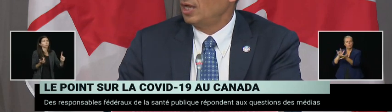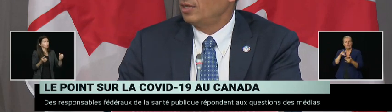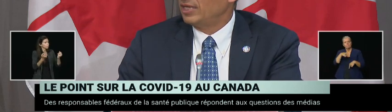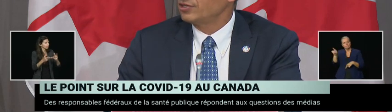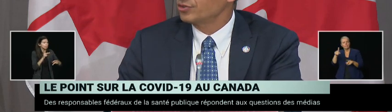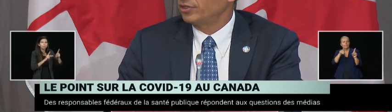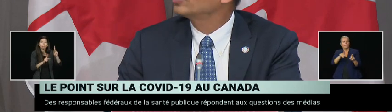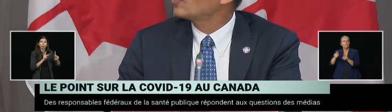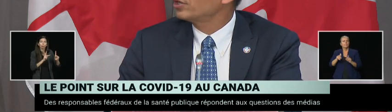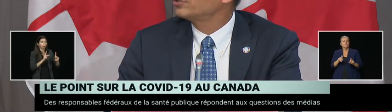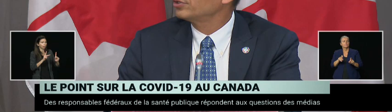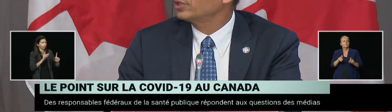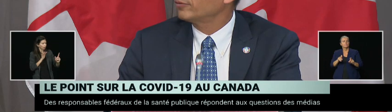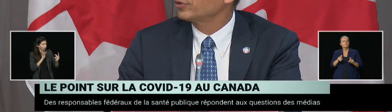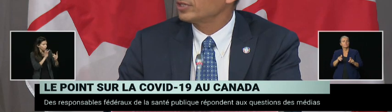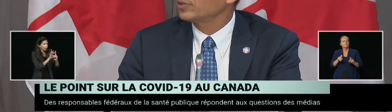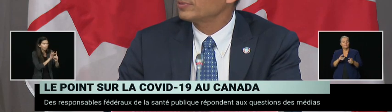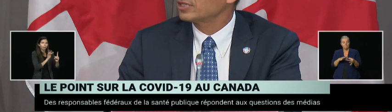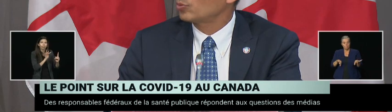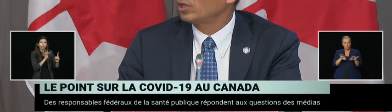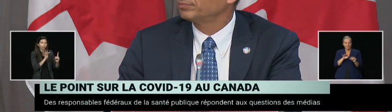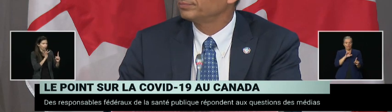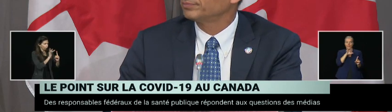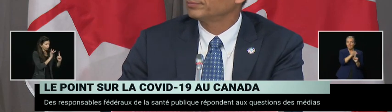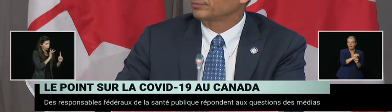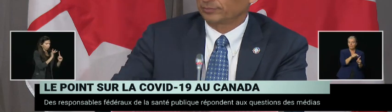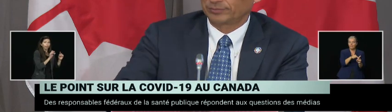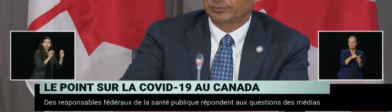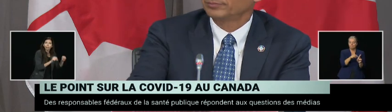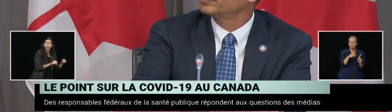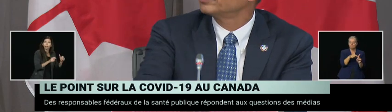cetera, and making sure that they're monitored for symptoms as well.